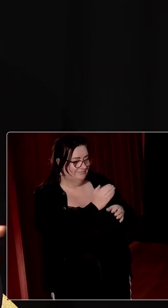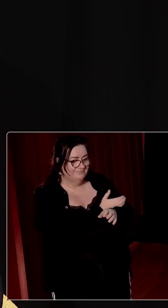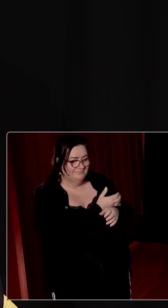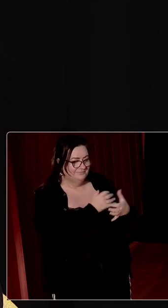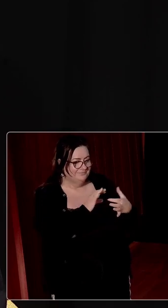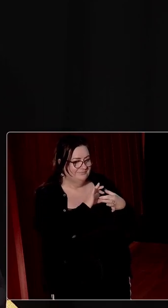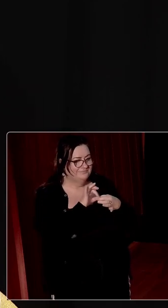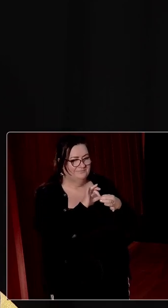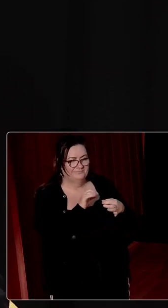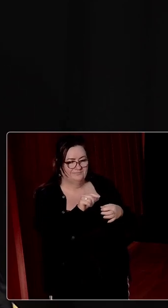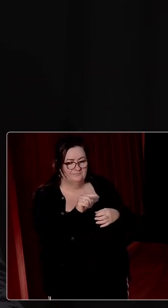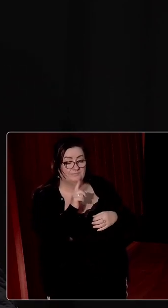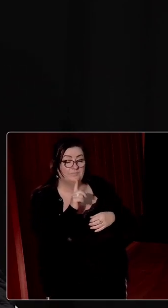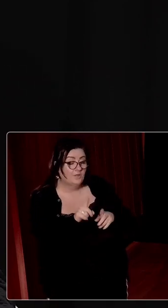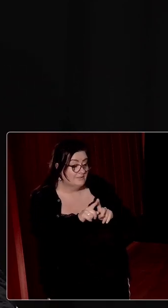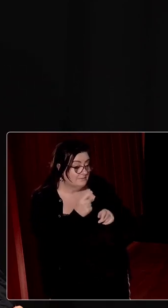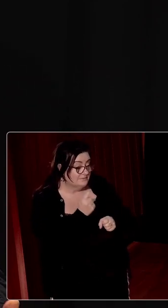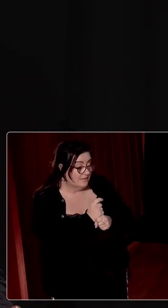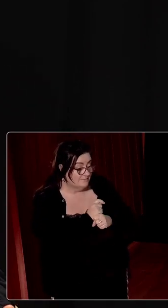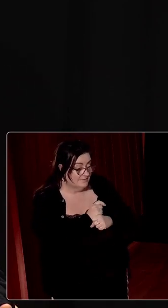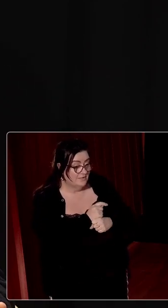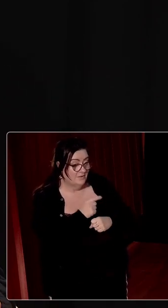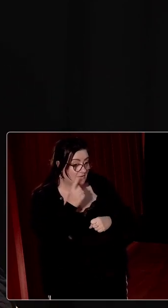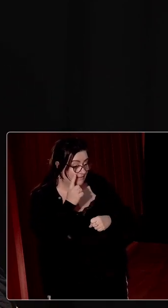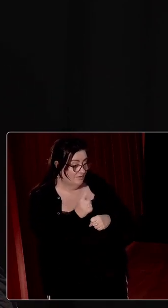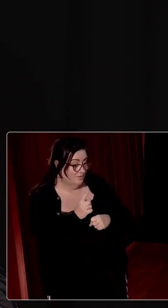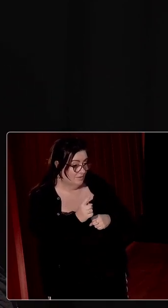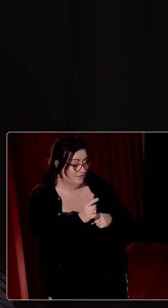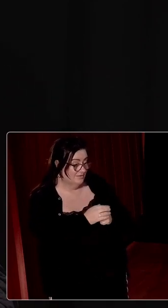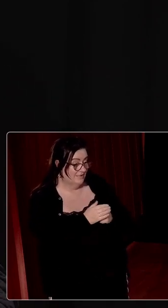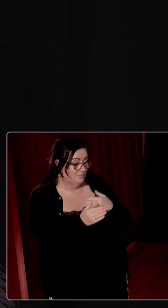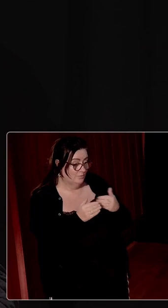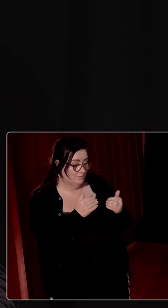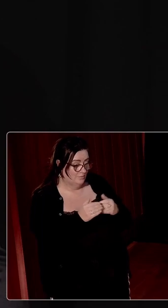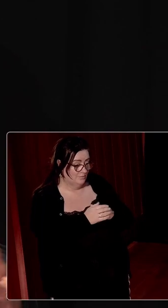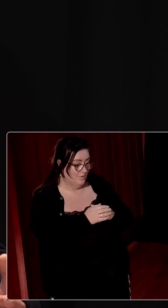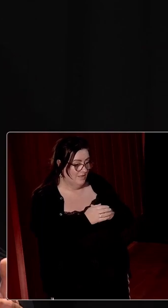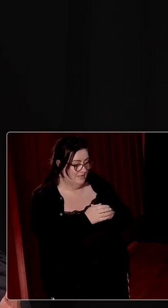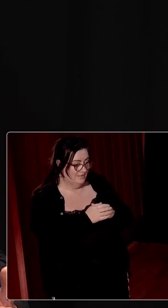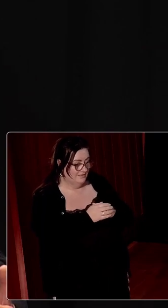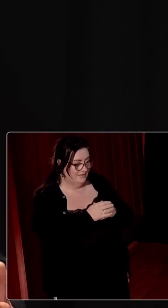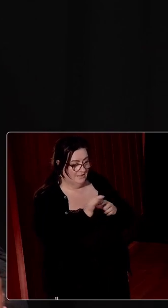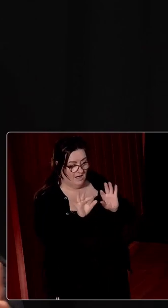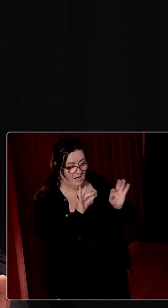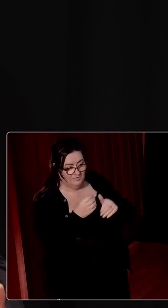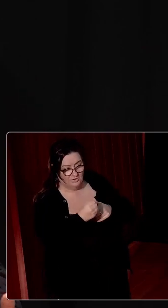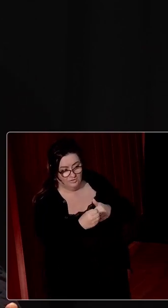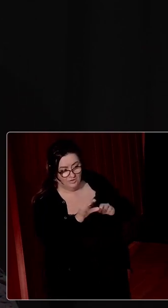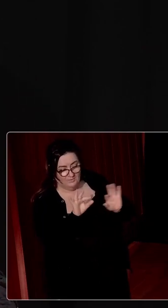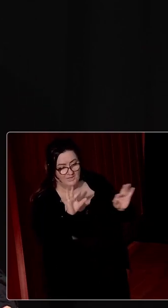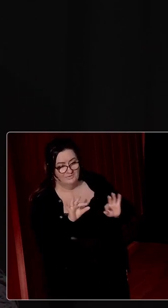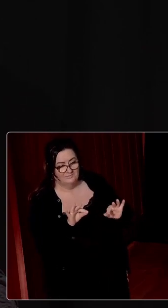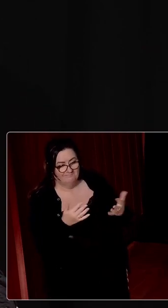there was that degree of continuity. But, you know, when you look at what the alternative suggestions, what